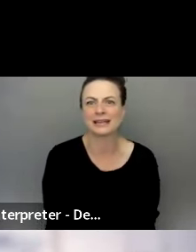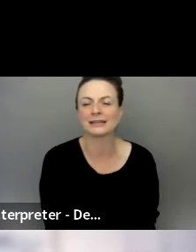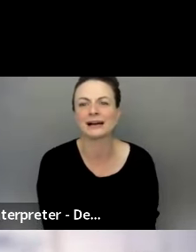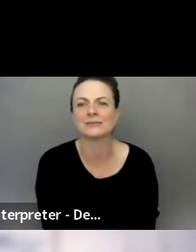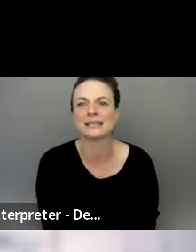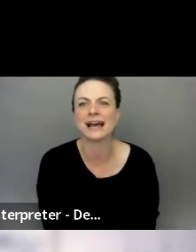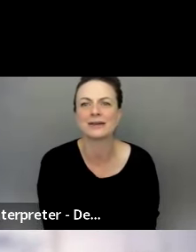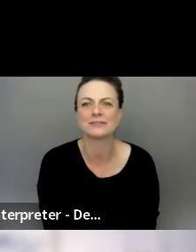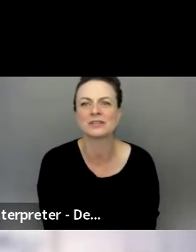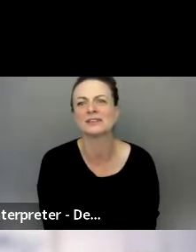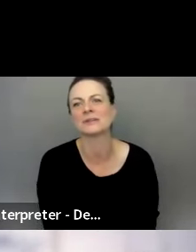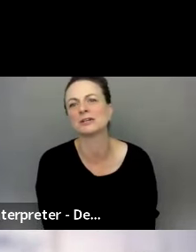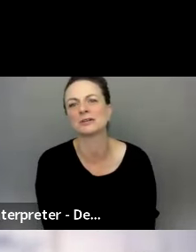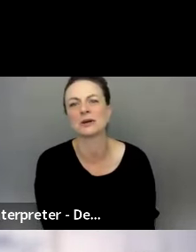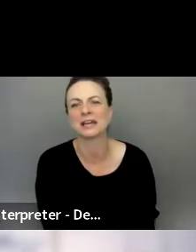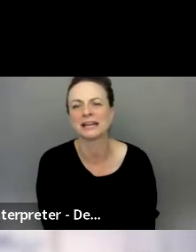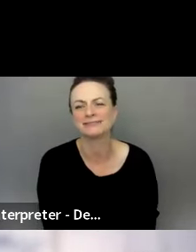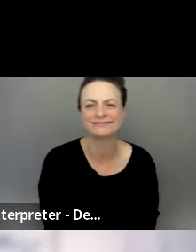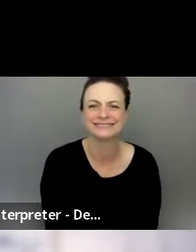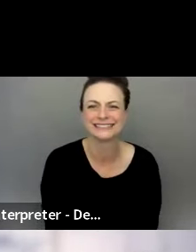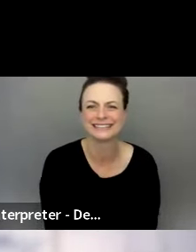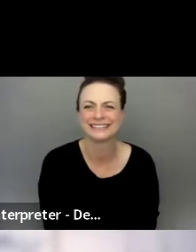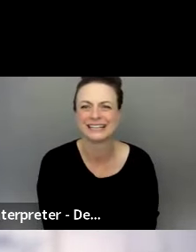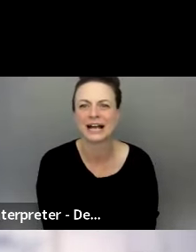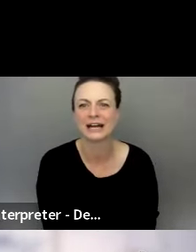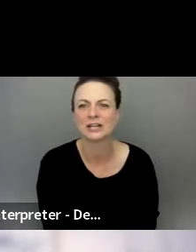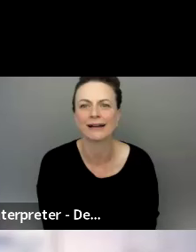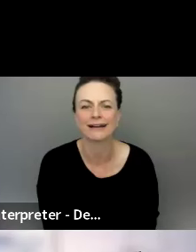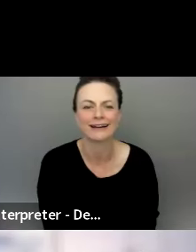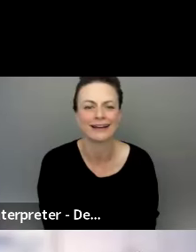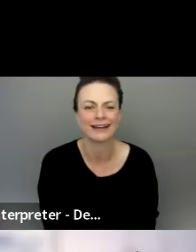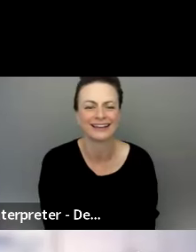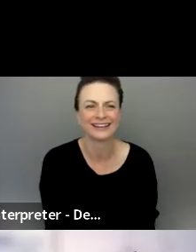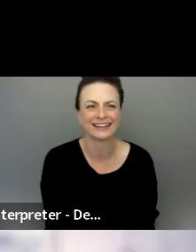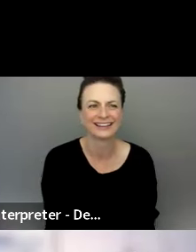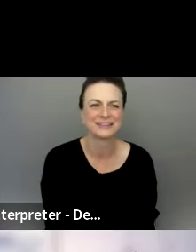Milad is saying, yeah, we think of something you can throw it in. I got to check.